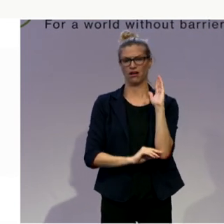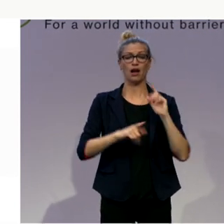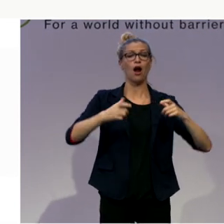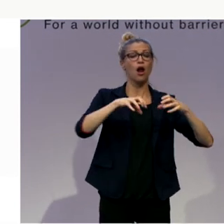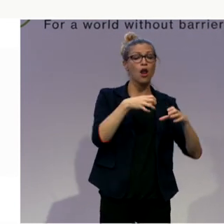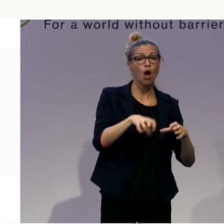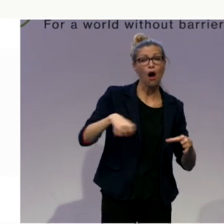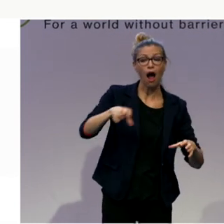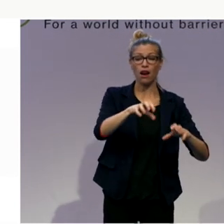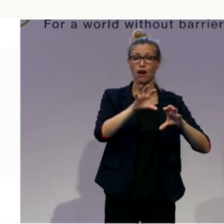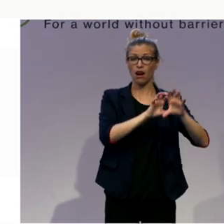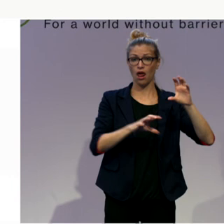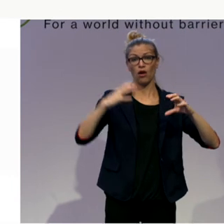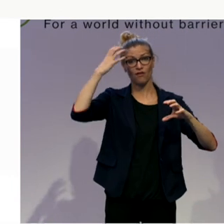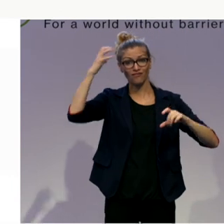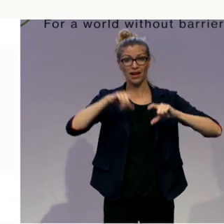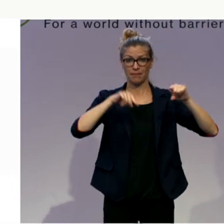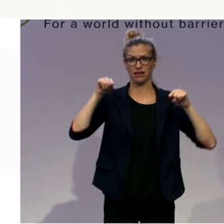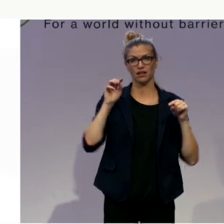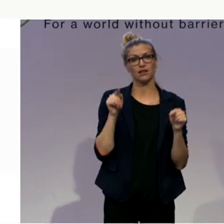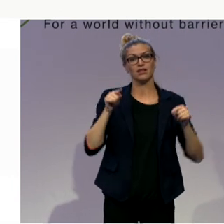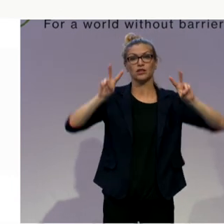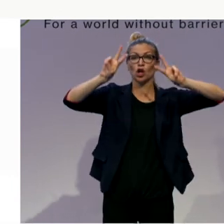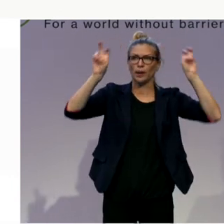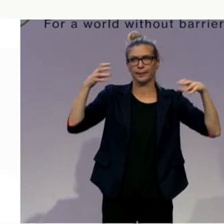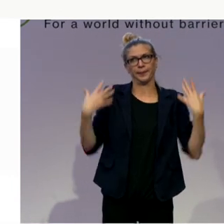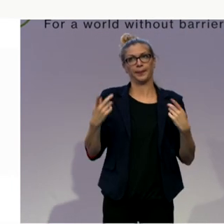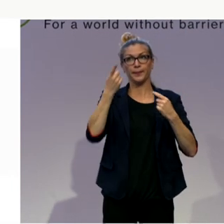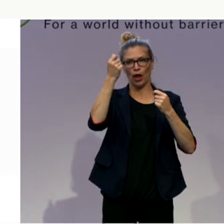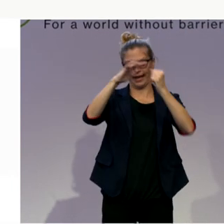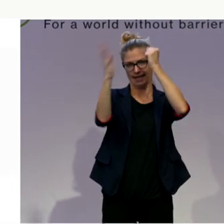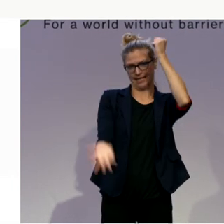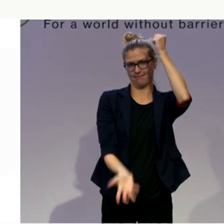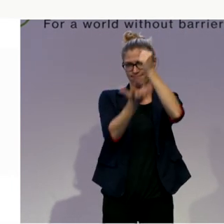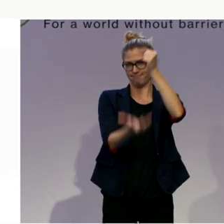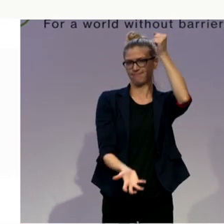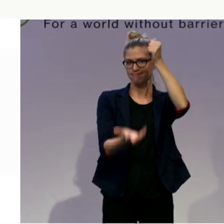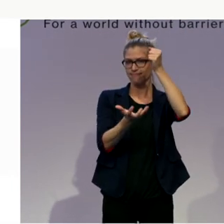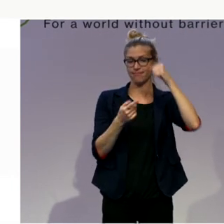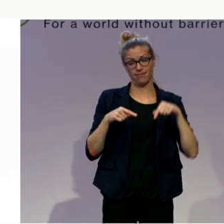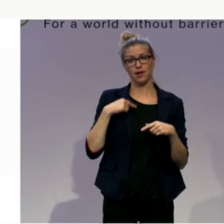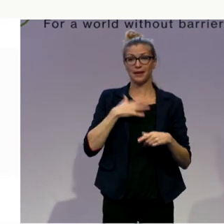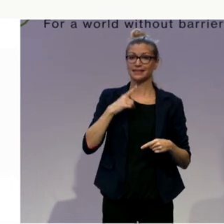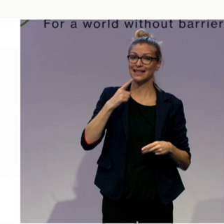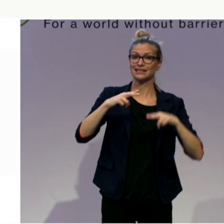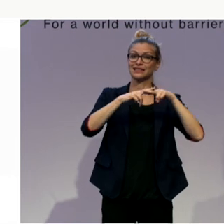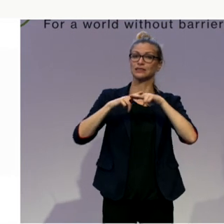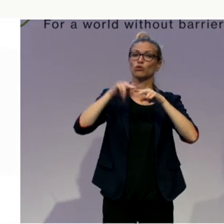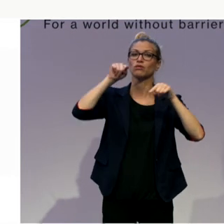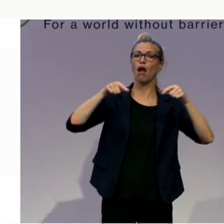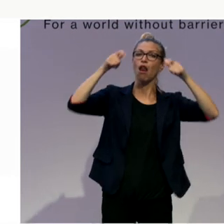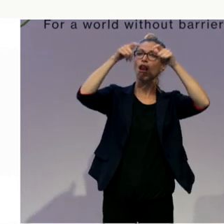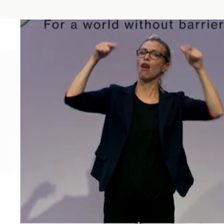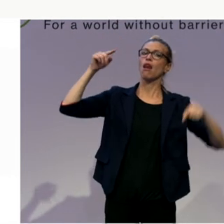a very appealing pot of money. So I would like to see it ring-fenced, nationally administered, and those relationships can be the